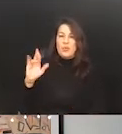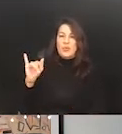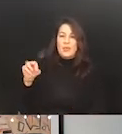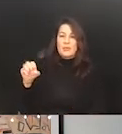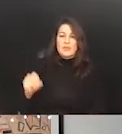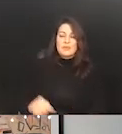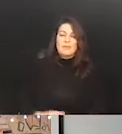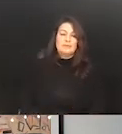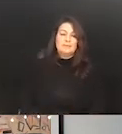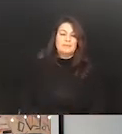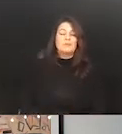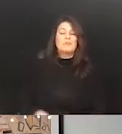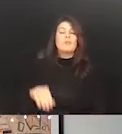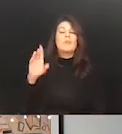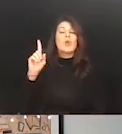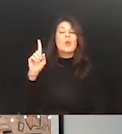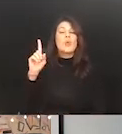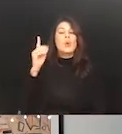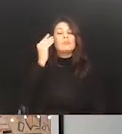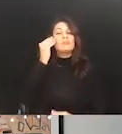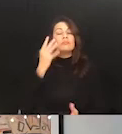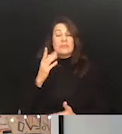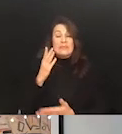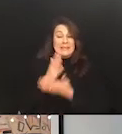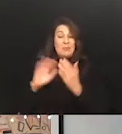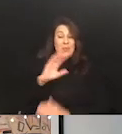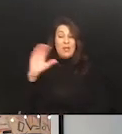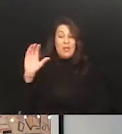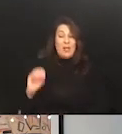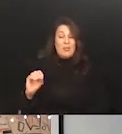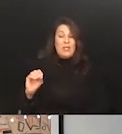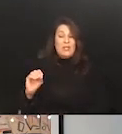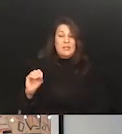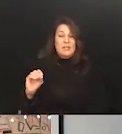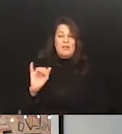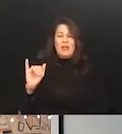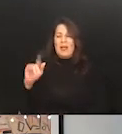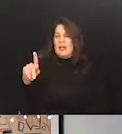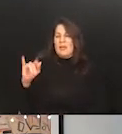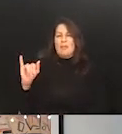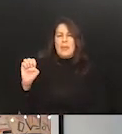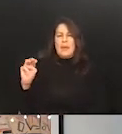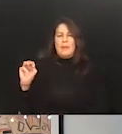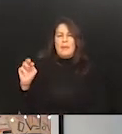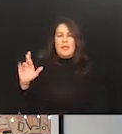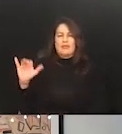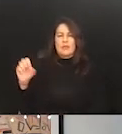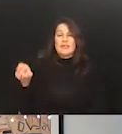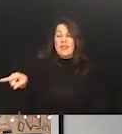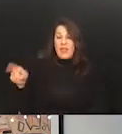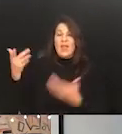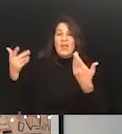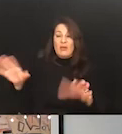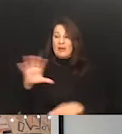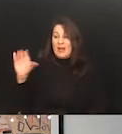on some of these algorithms is some of the companies, like I showed Pymetrics on there, they've actually come out and said